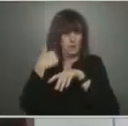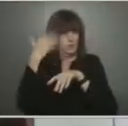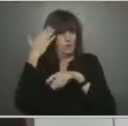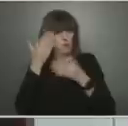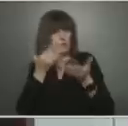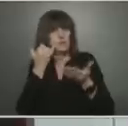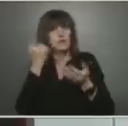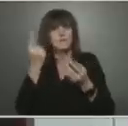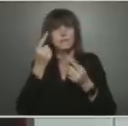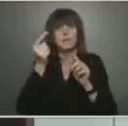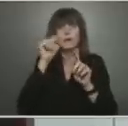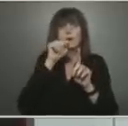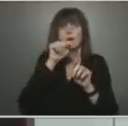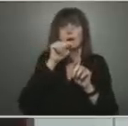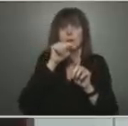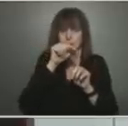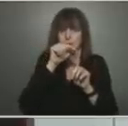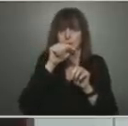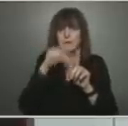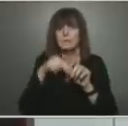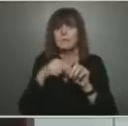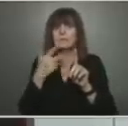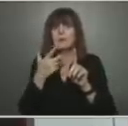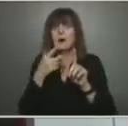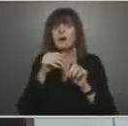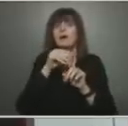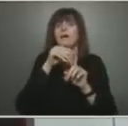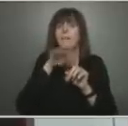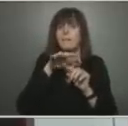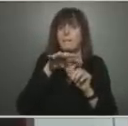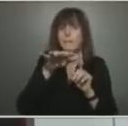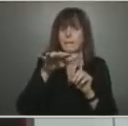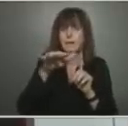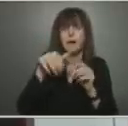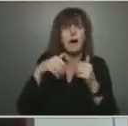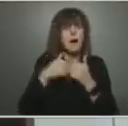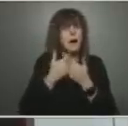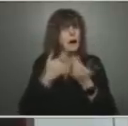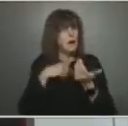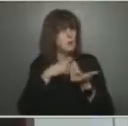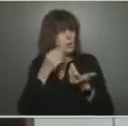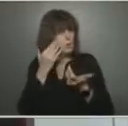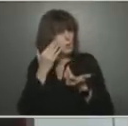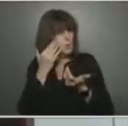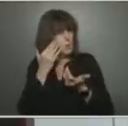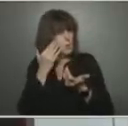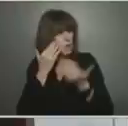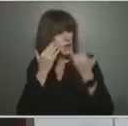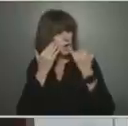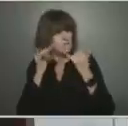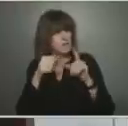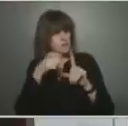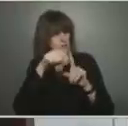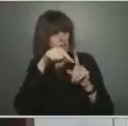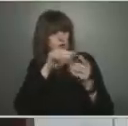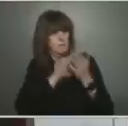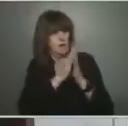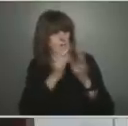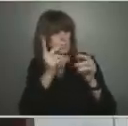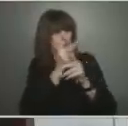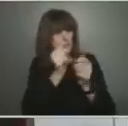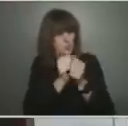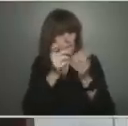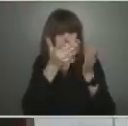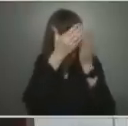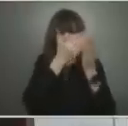If things are getting worse, we still have a significant amount of PCR testing that's done across Ontario. So 40,000 tests